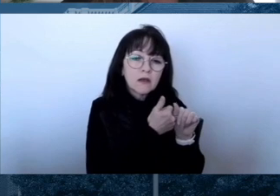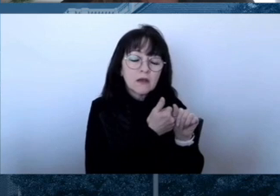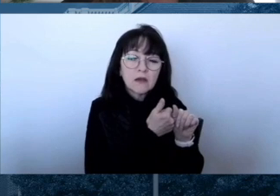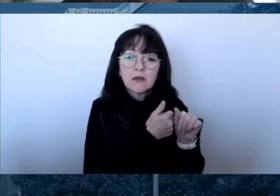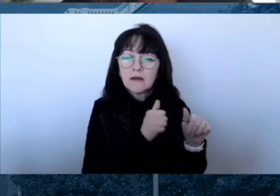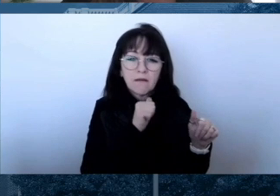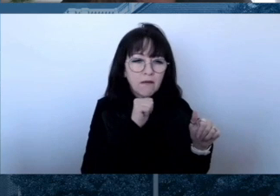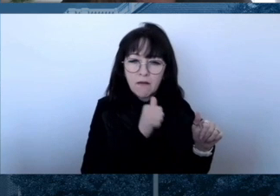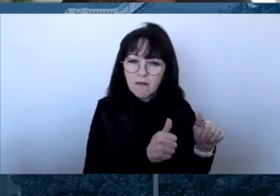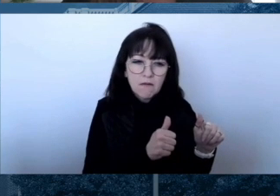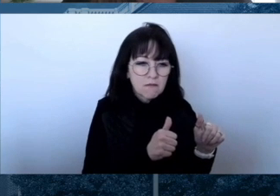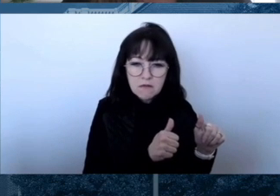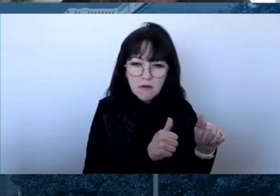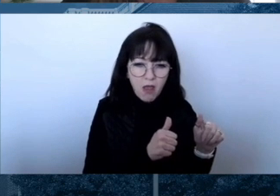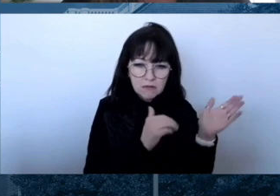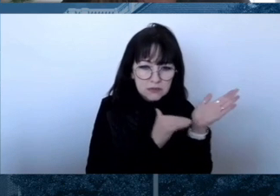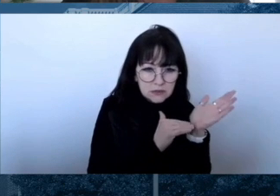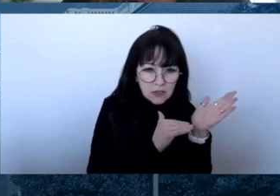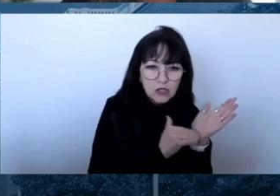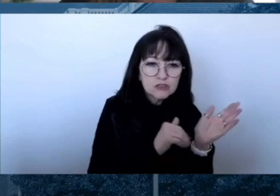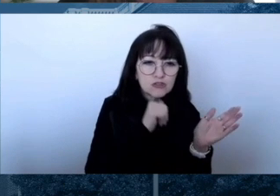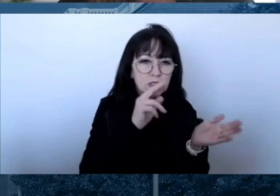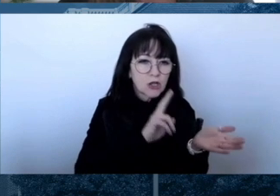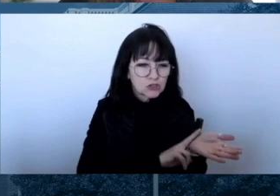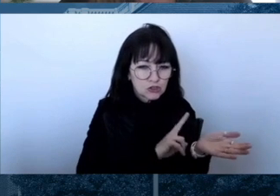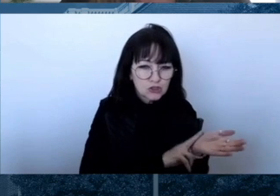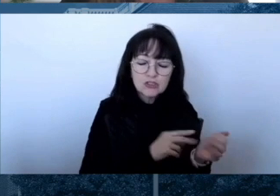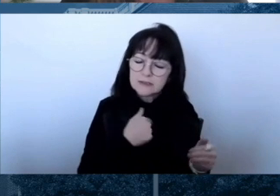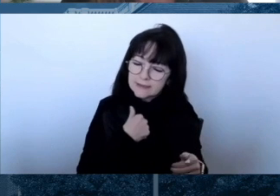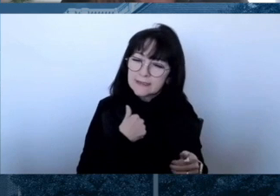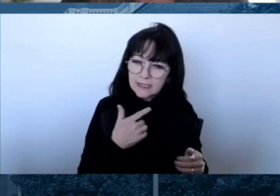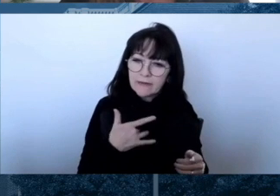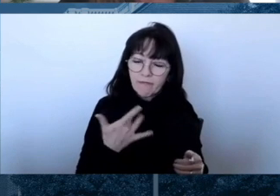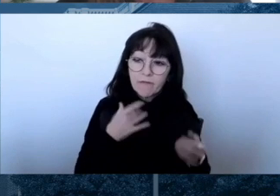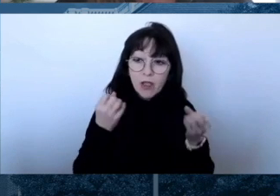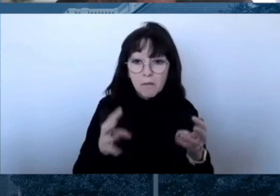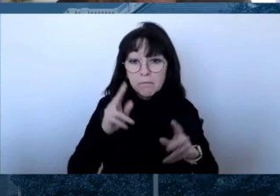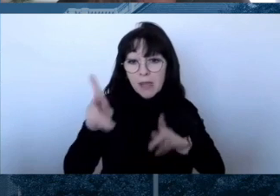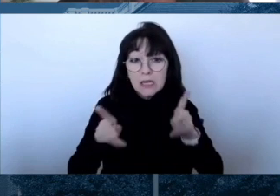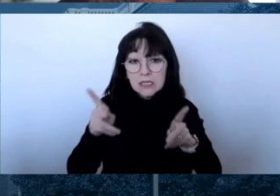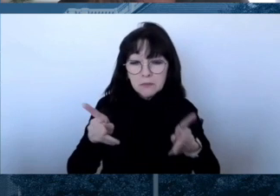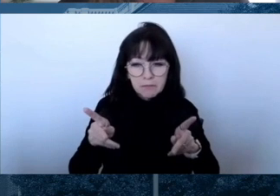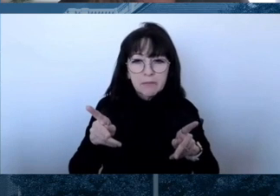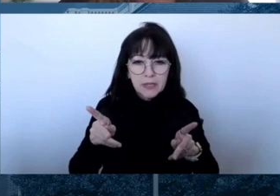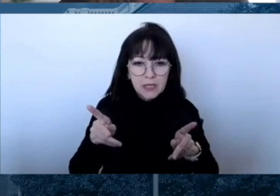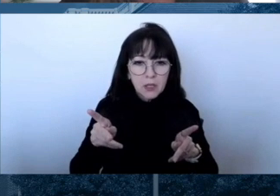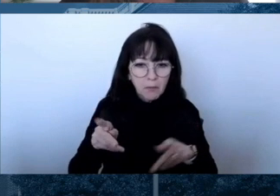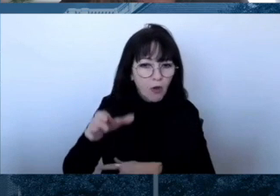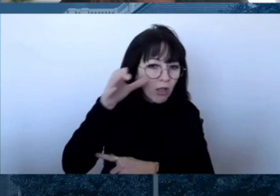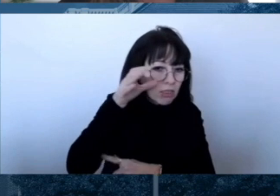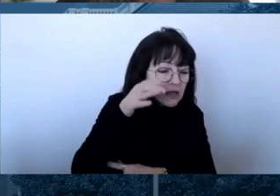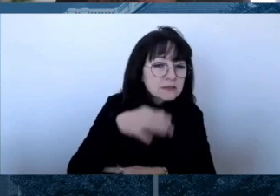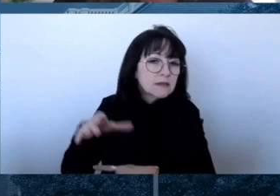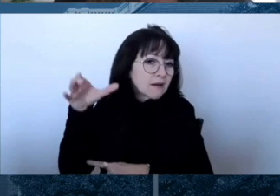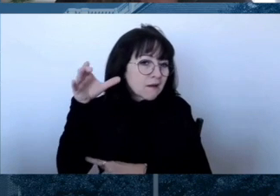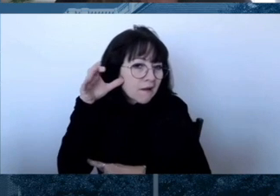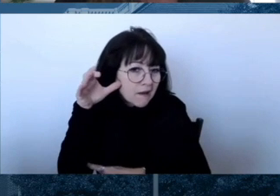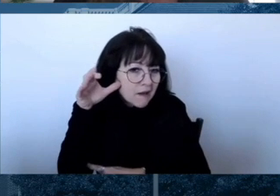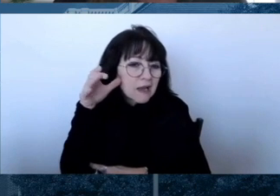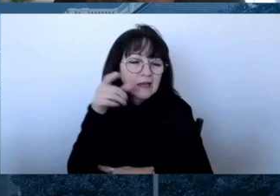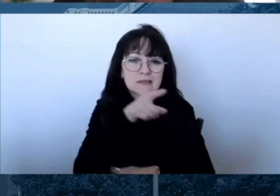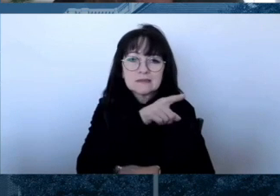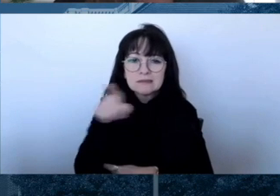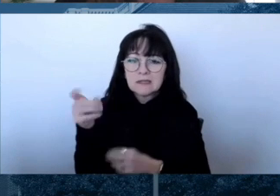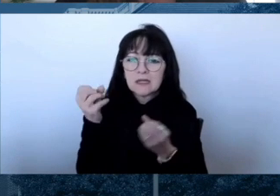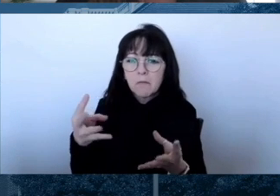Misinformation and disinformation campaigns continue to cause confusion that